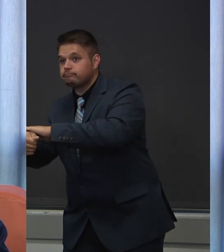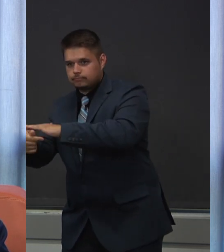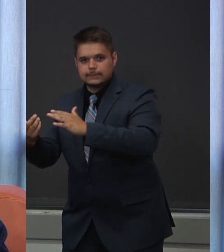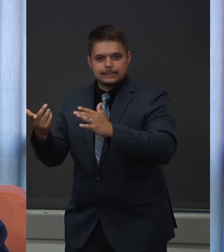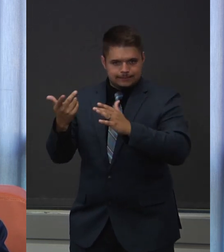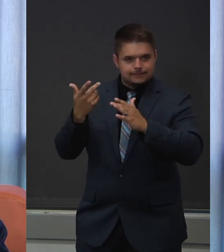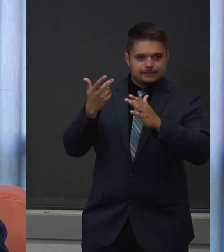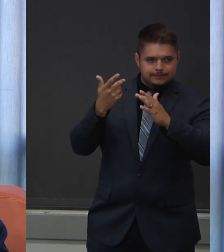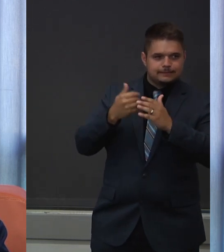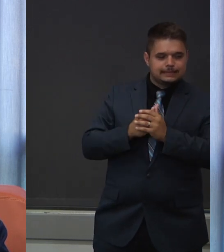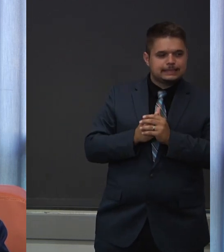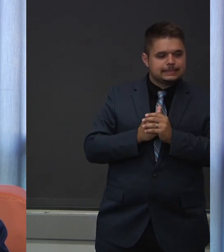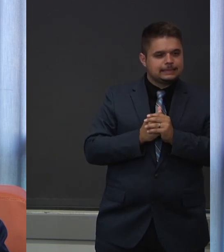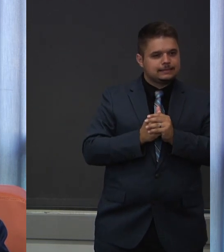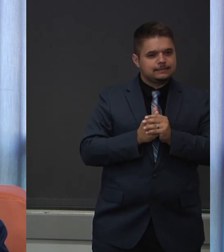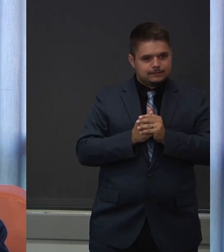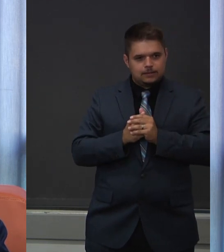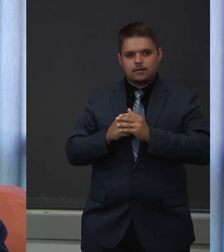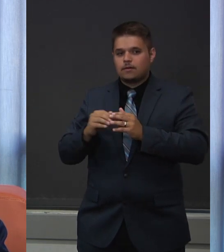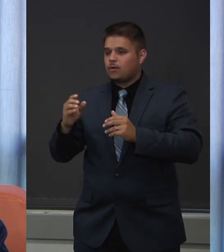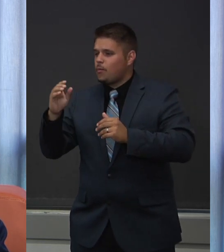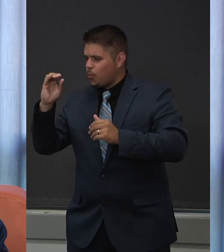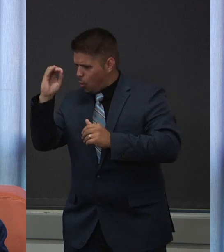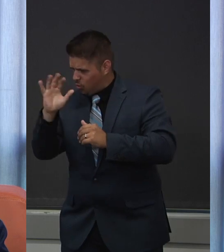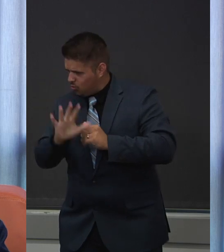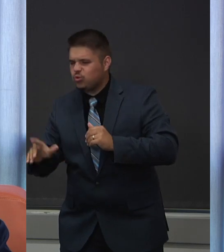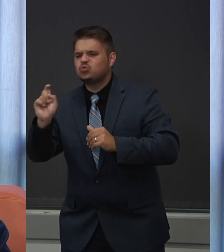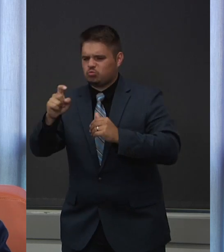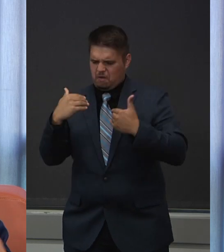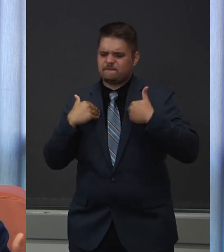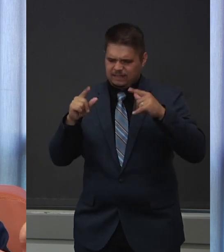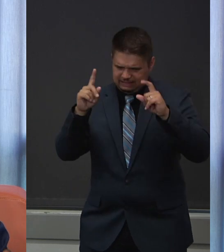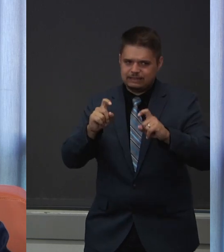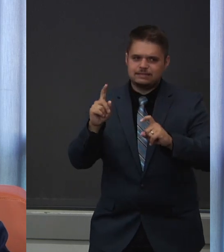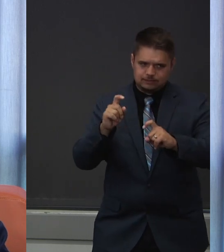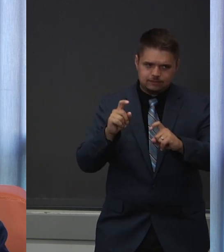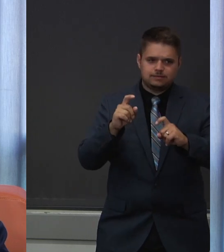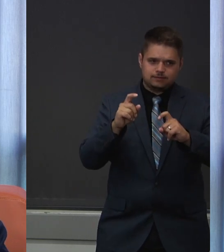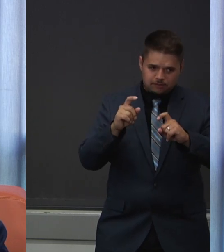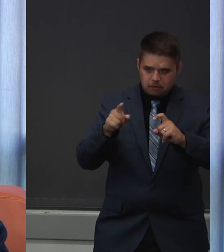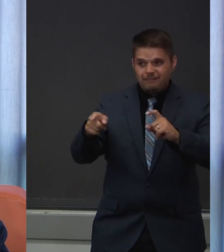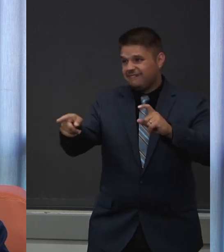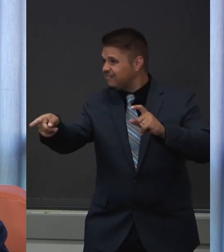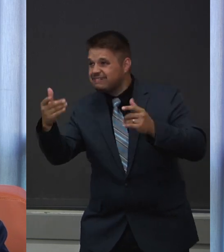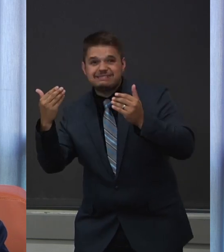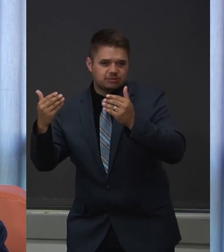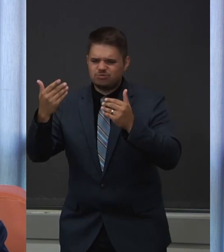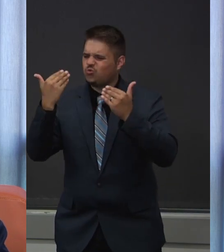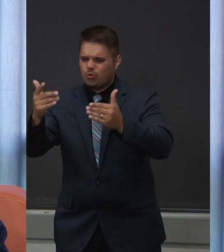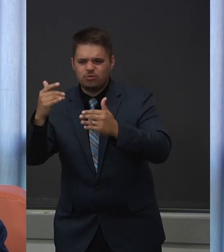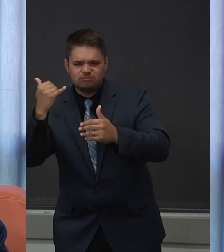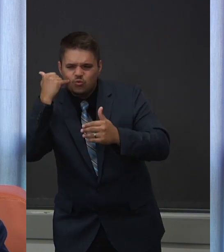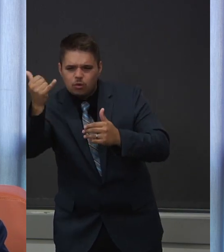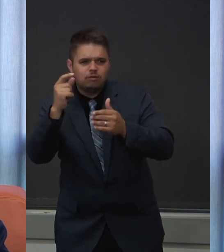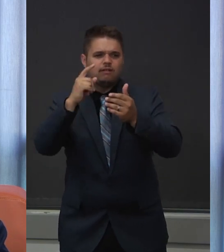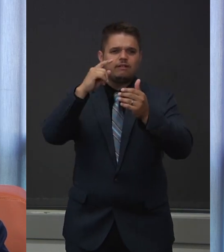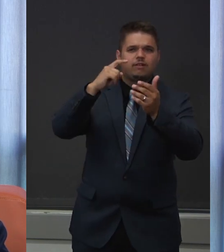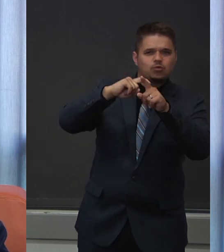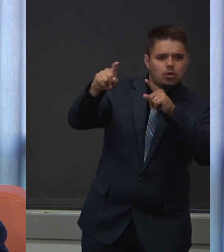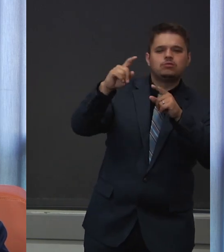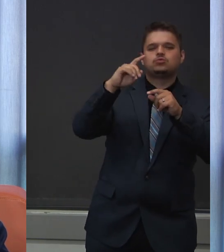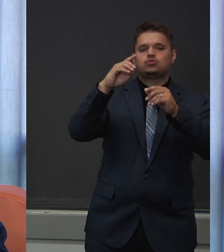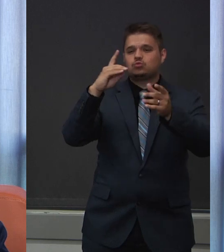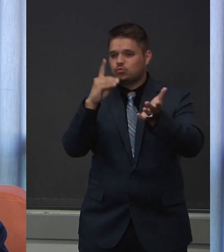there should be testing available through your health care provider or through commercial labs that are out of state as well.